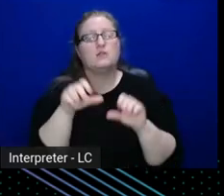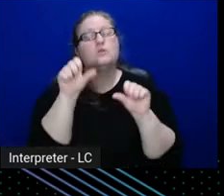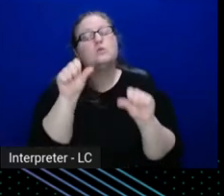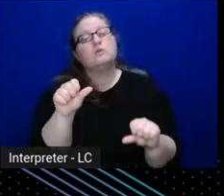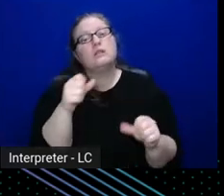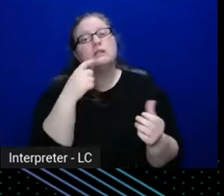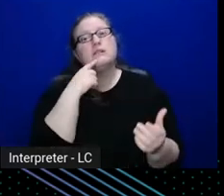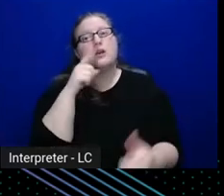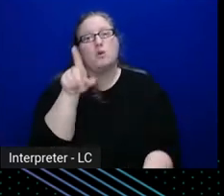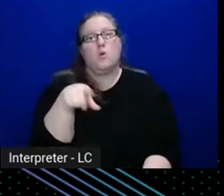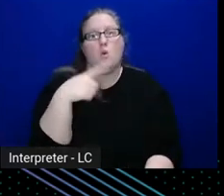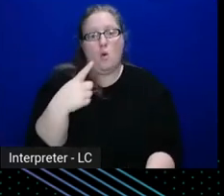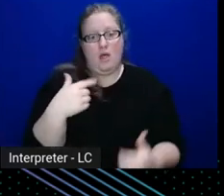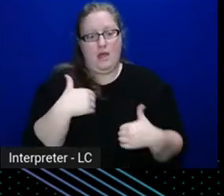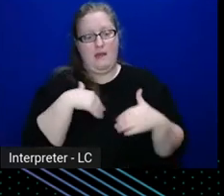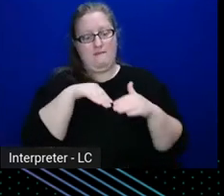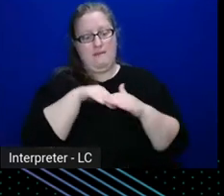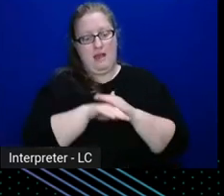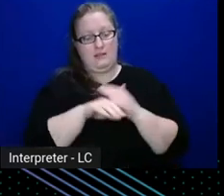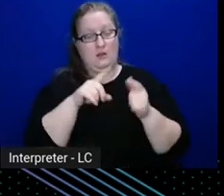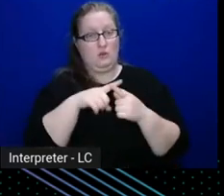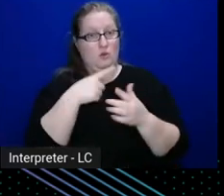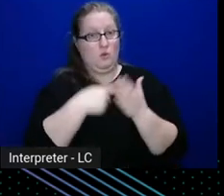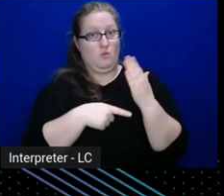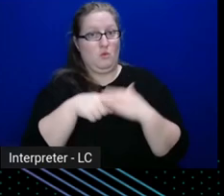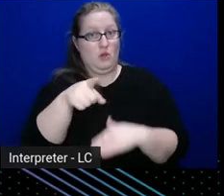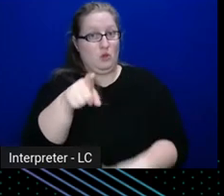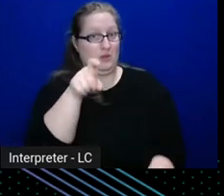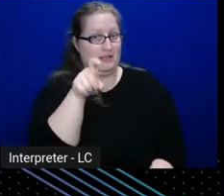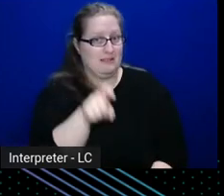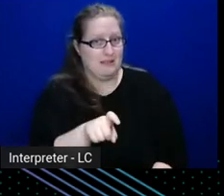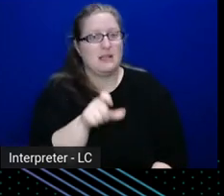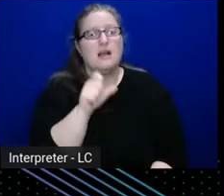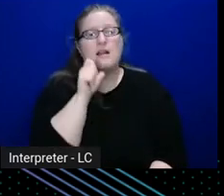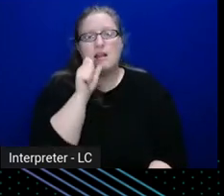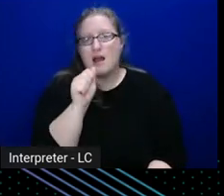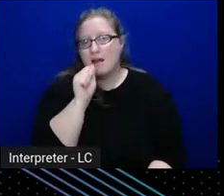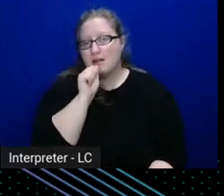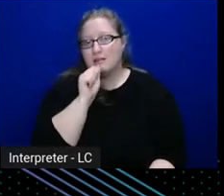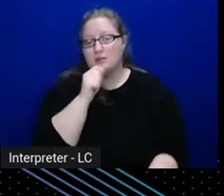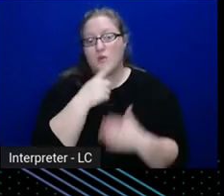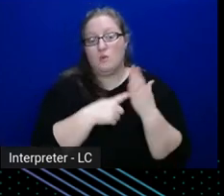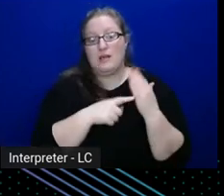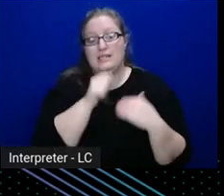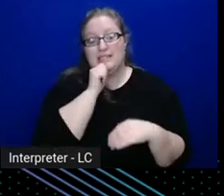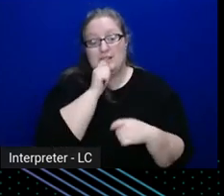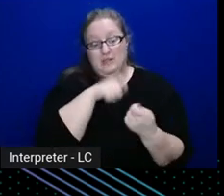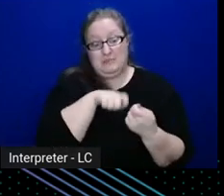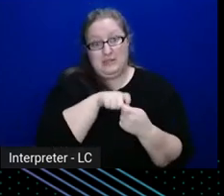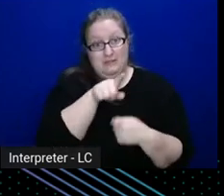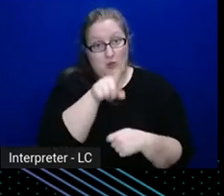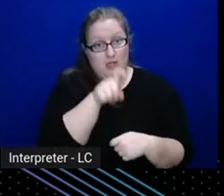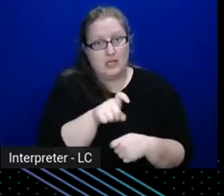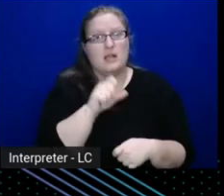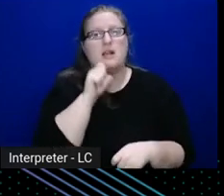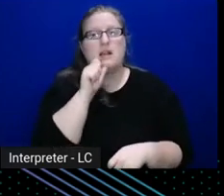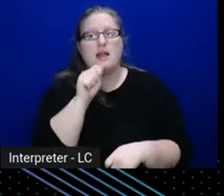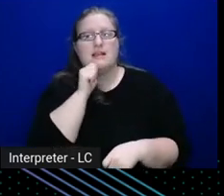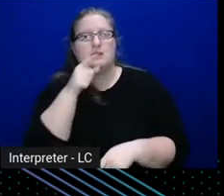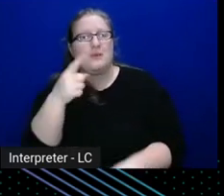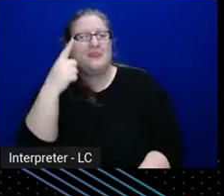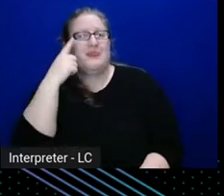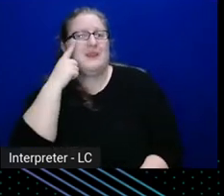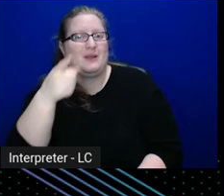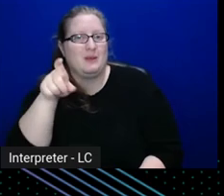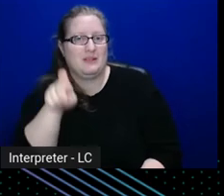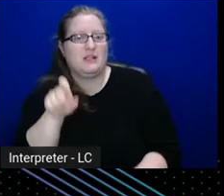access to the secrets that you need, not to the secrets that you think you need, right, and you change that as you need it, and you can even